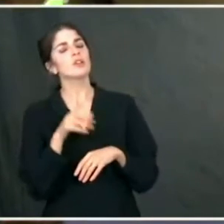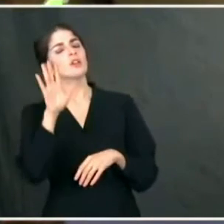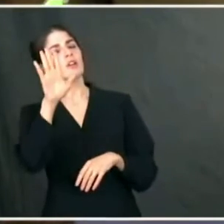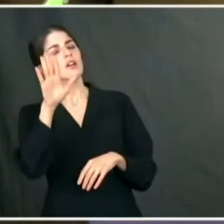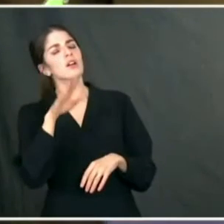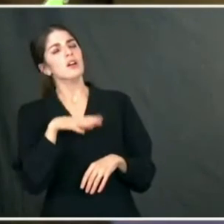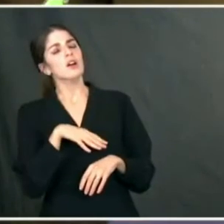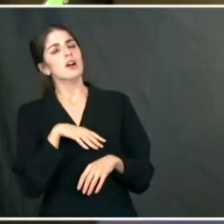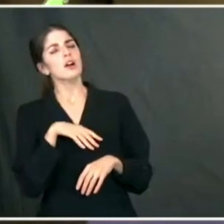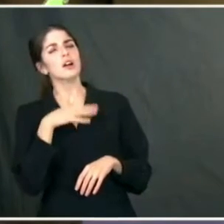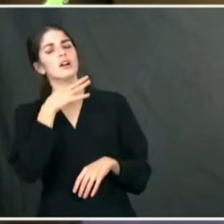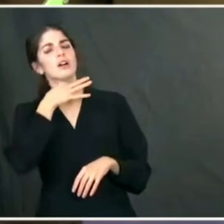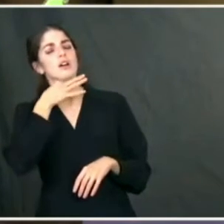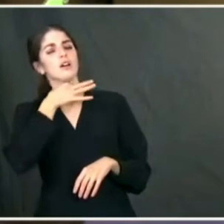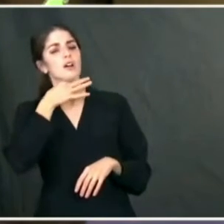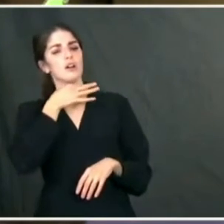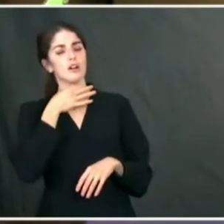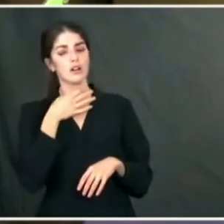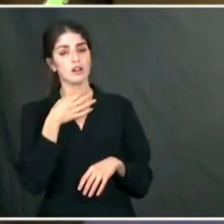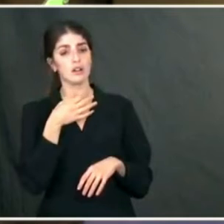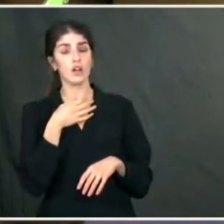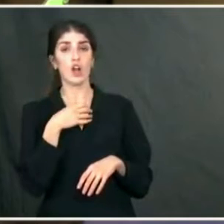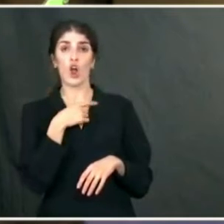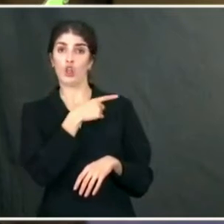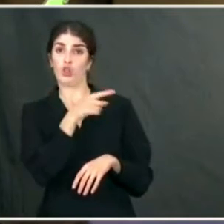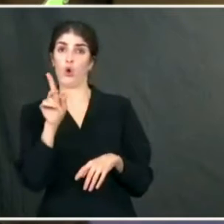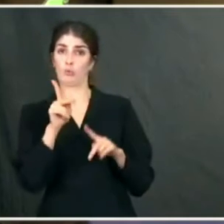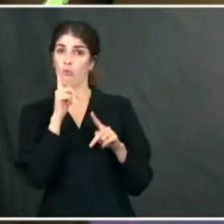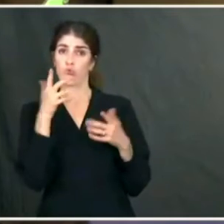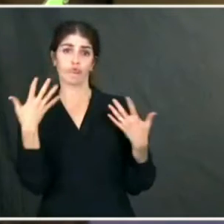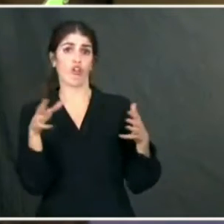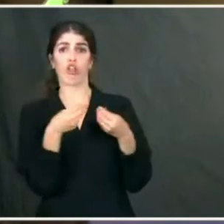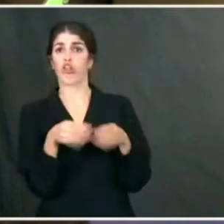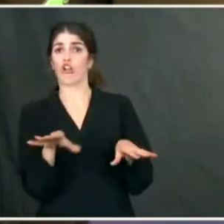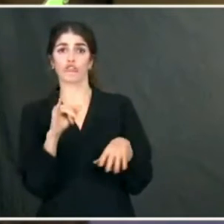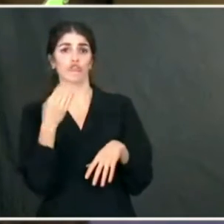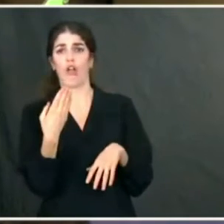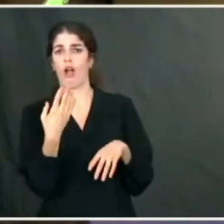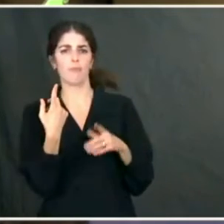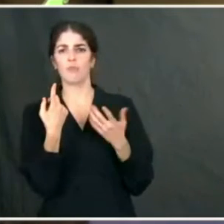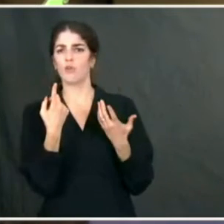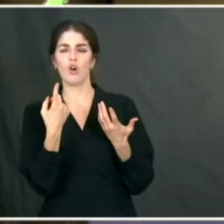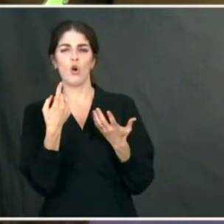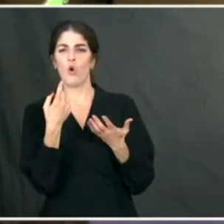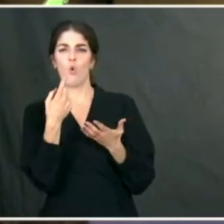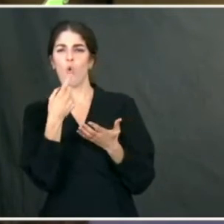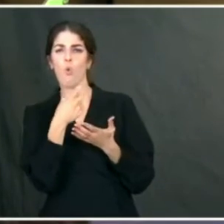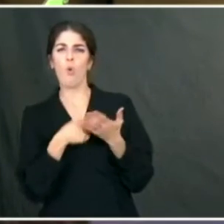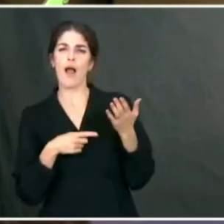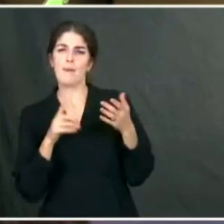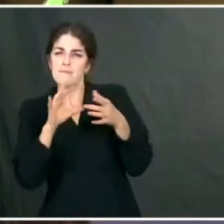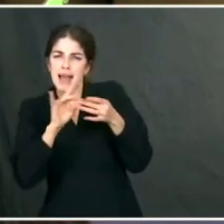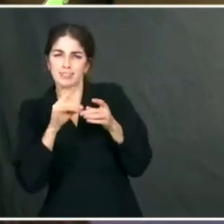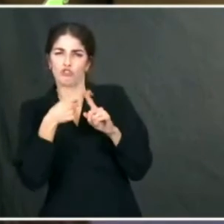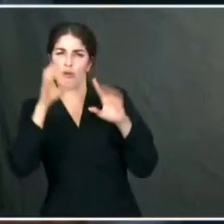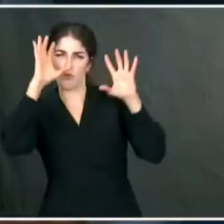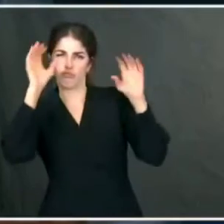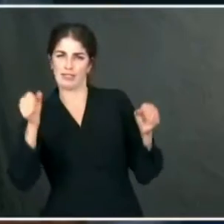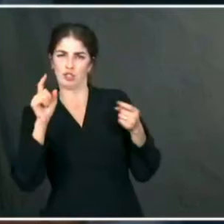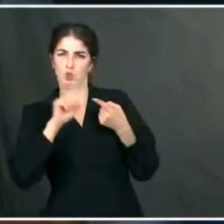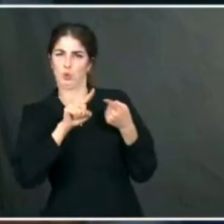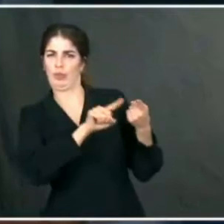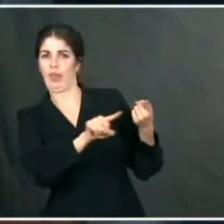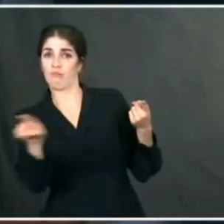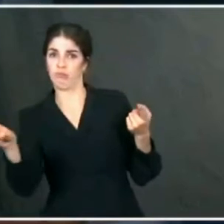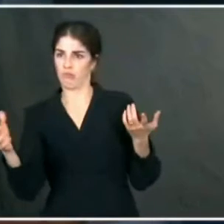what would you say to those who have lost their job or will lost their job as a result of that decision? What would the message from the president and the White House be? The message